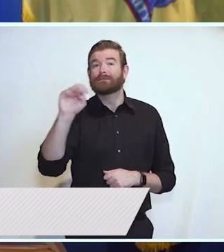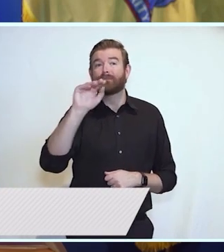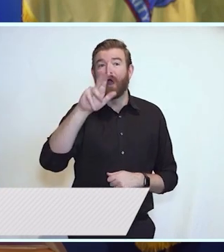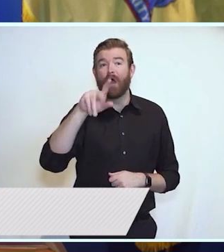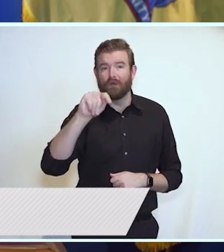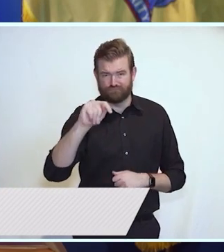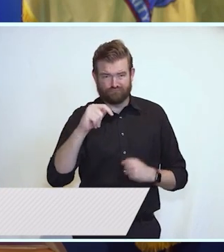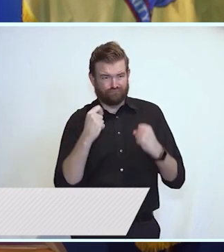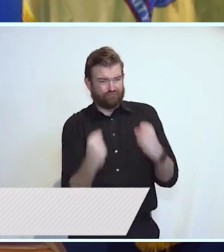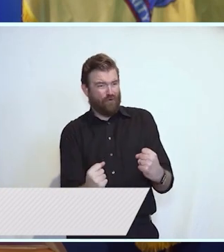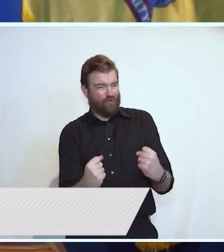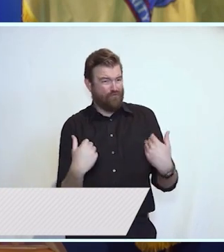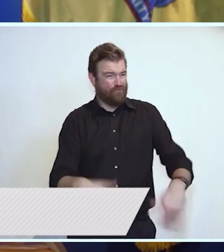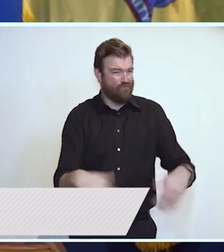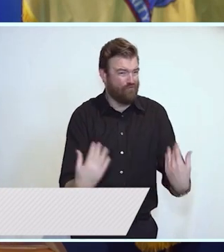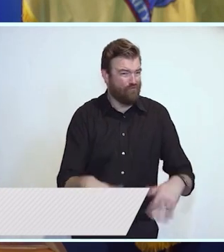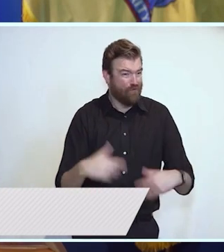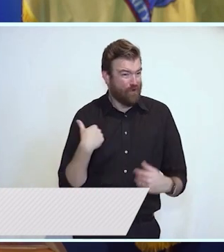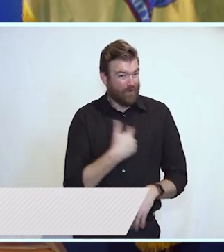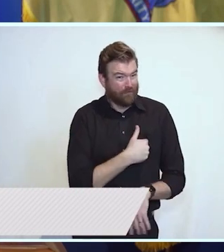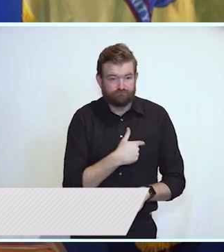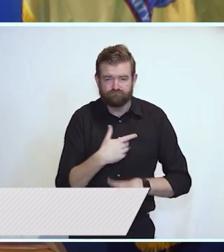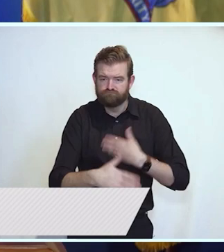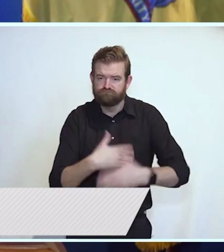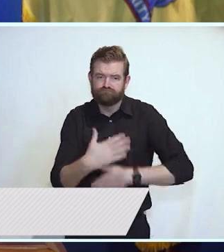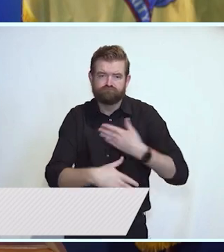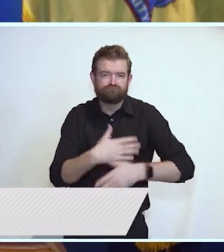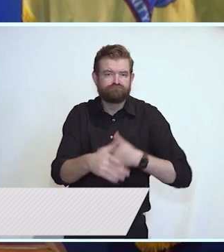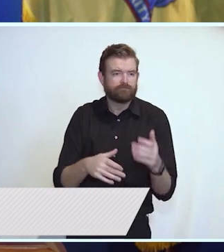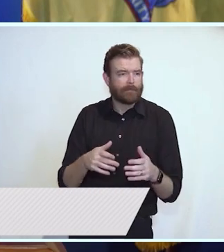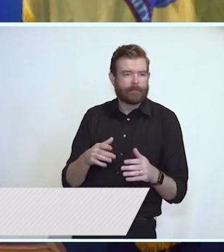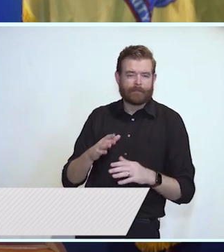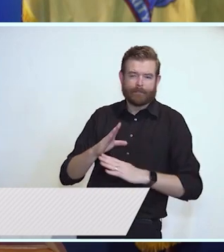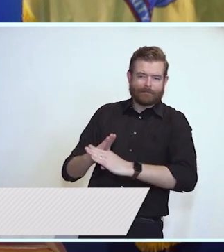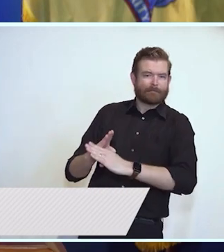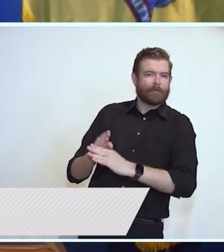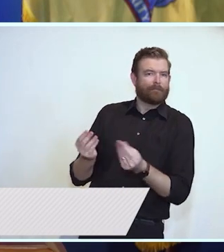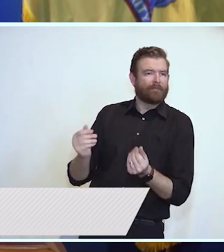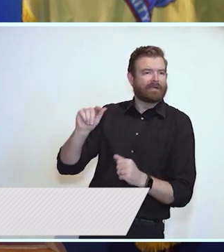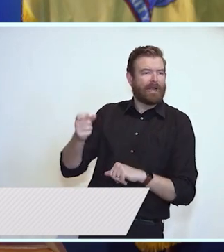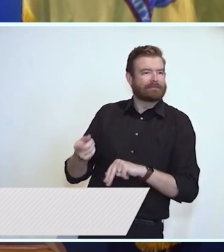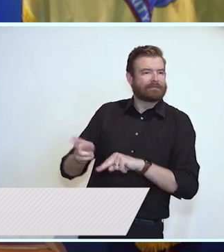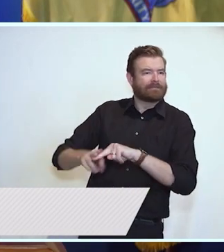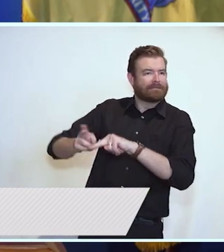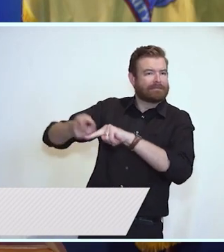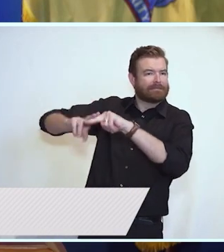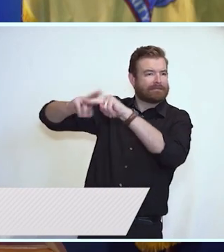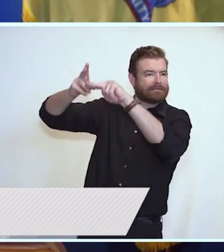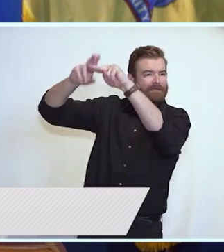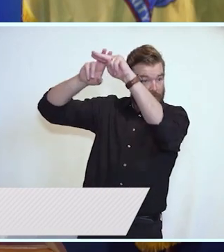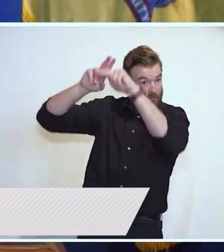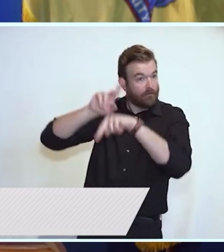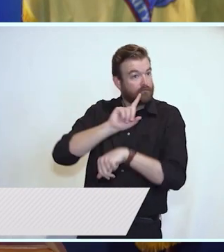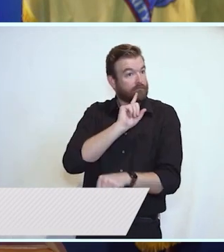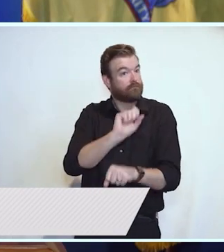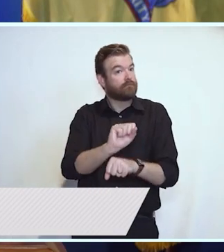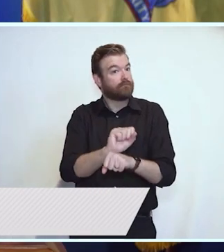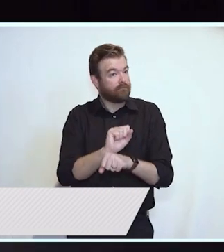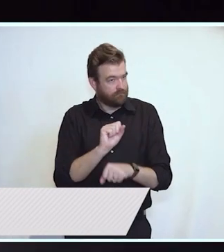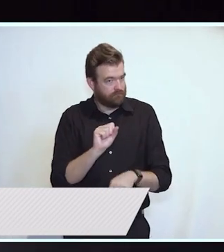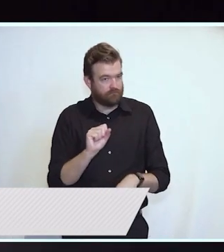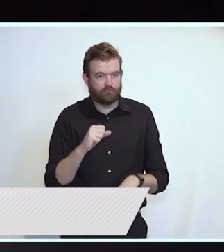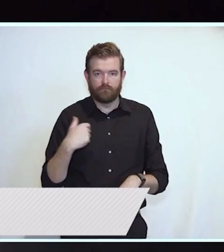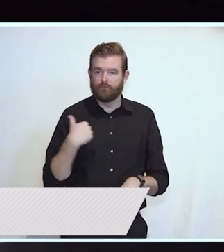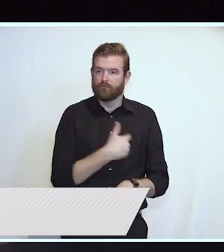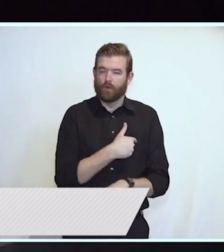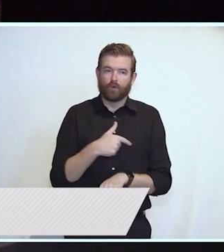property taxes than any administration before us. Through the policies we've put in place and the community investments that we've made,